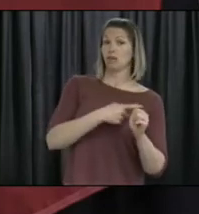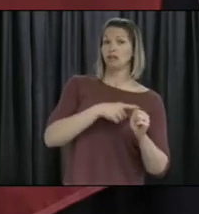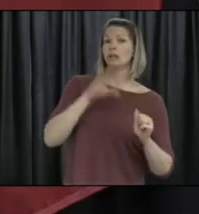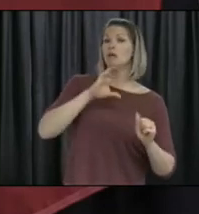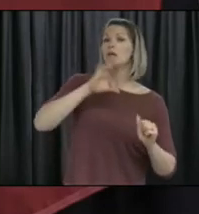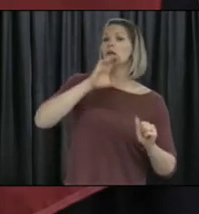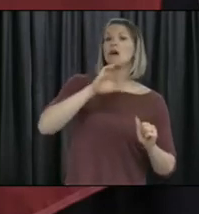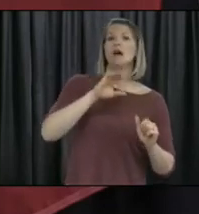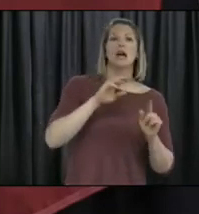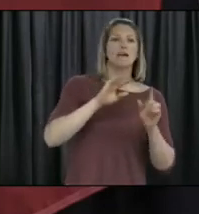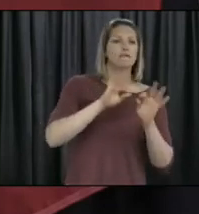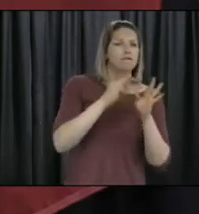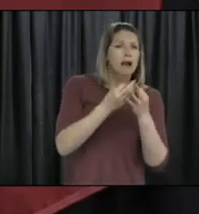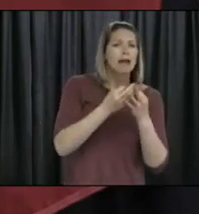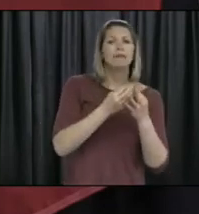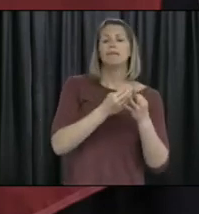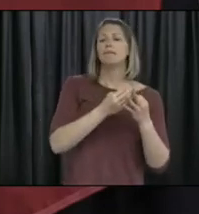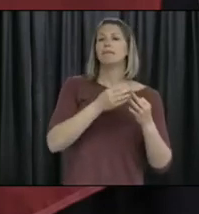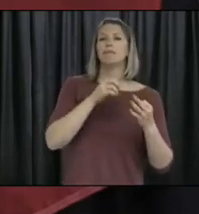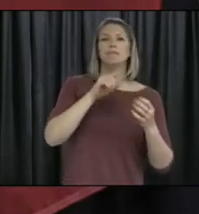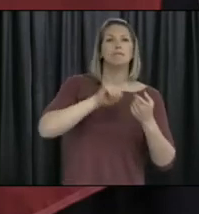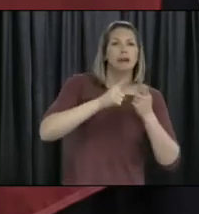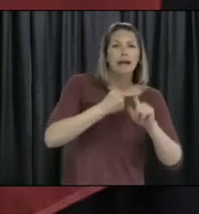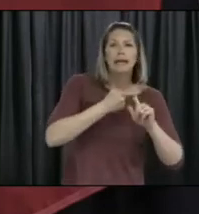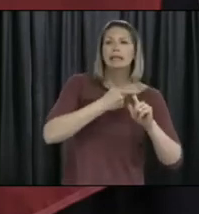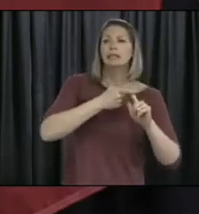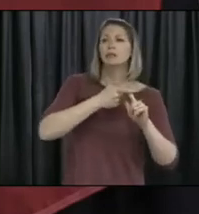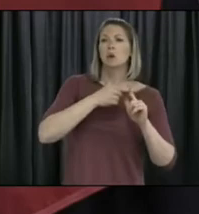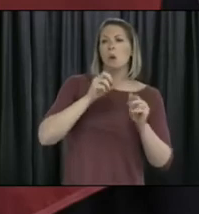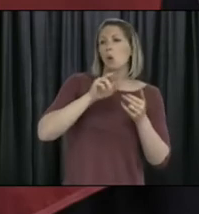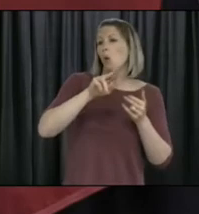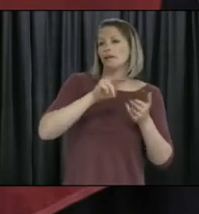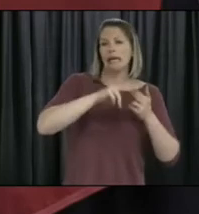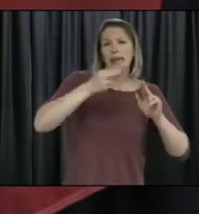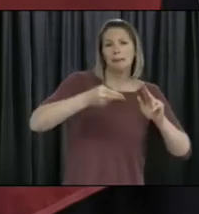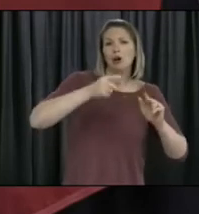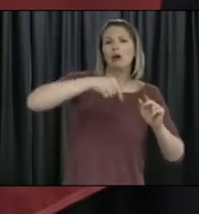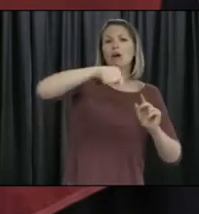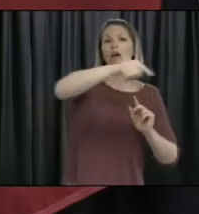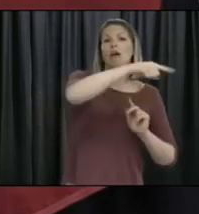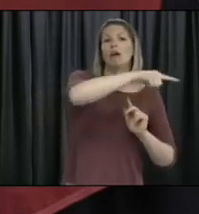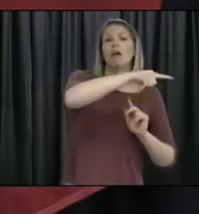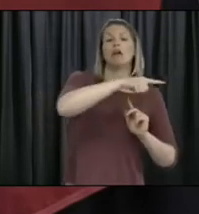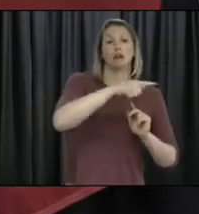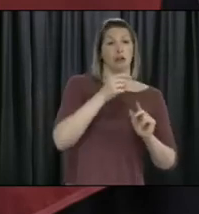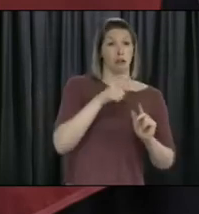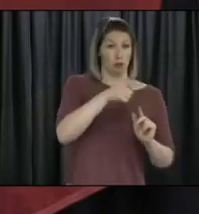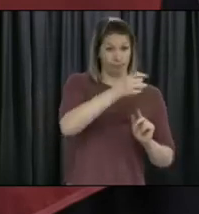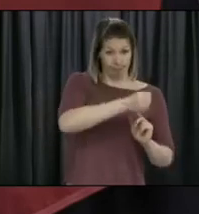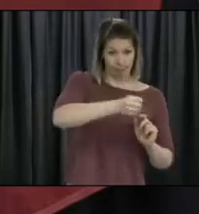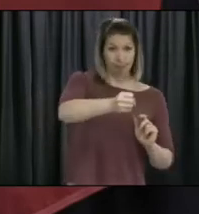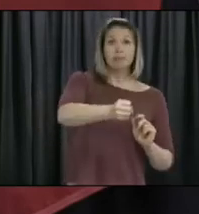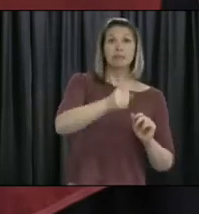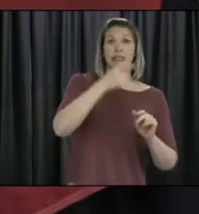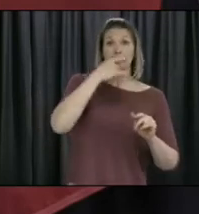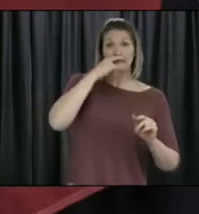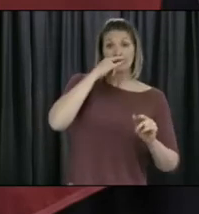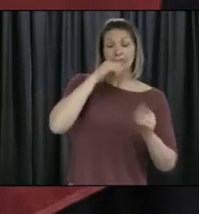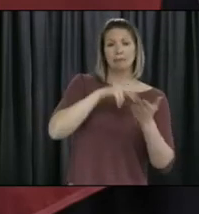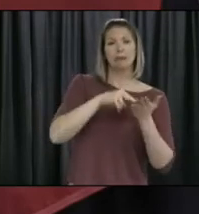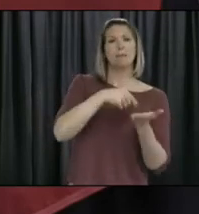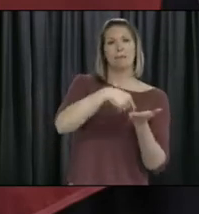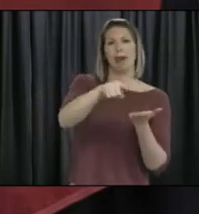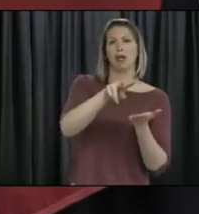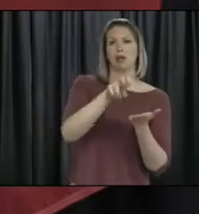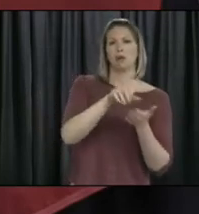put their children there. So we're paying those now some $200 a week for those essential workers who've used those, you know, family daycare centers,